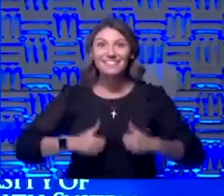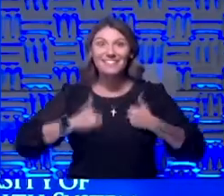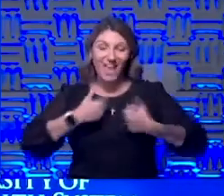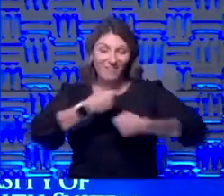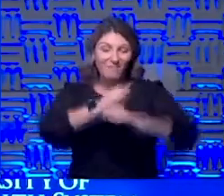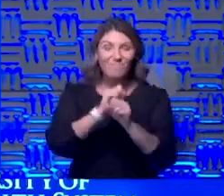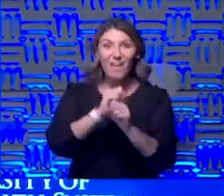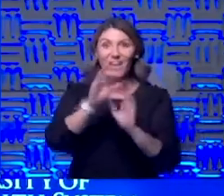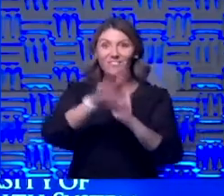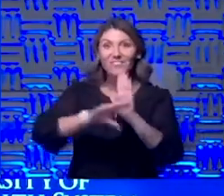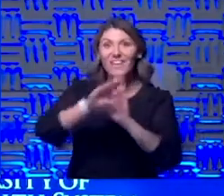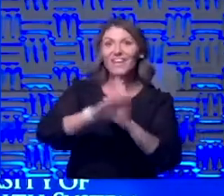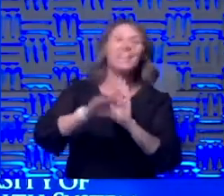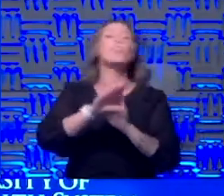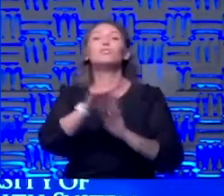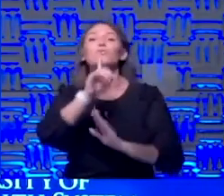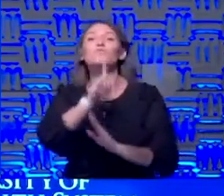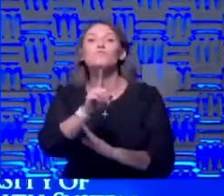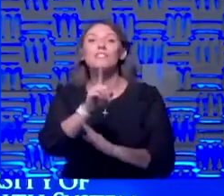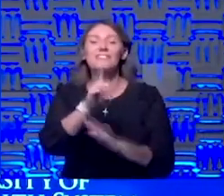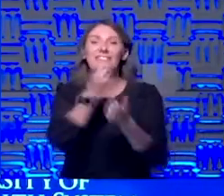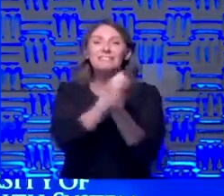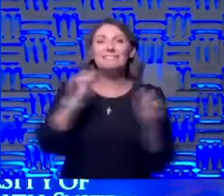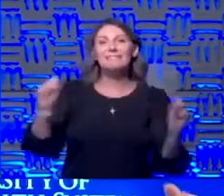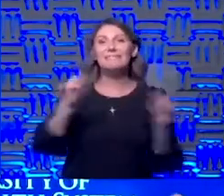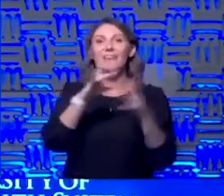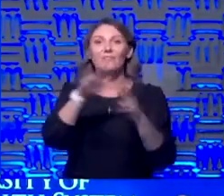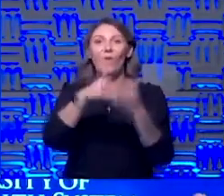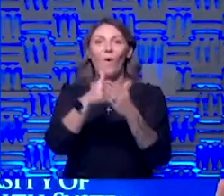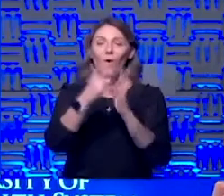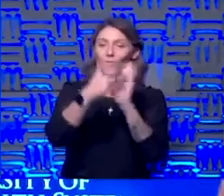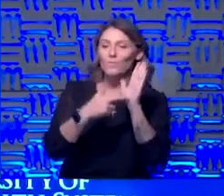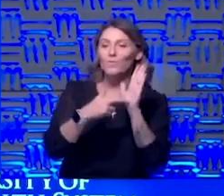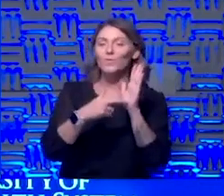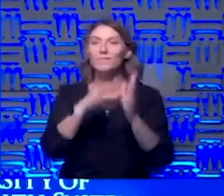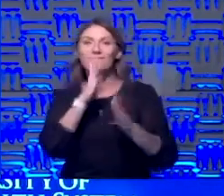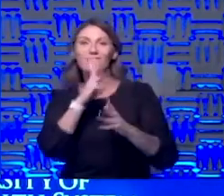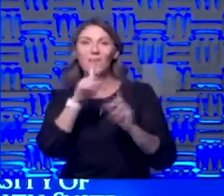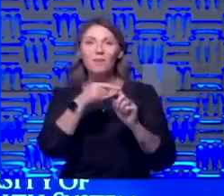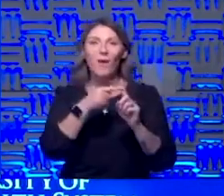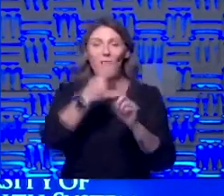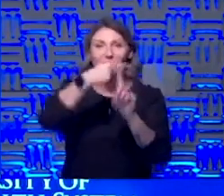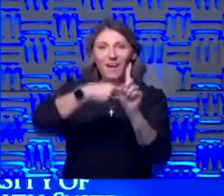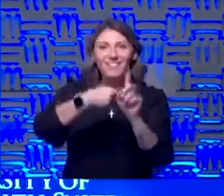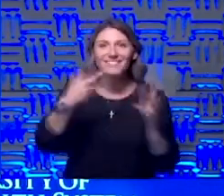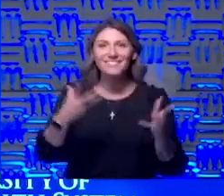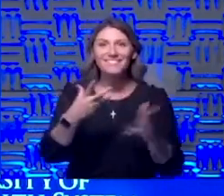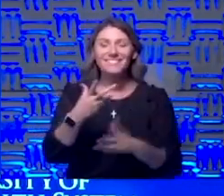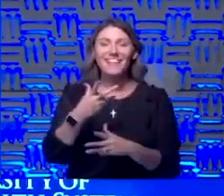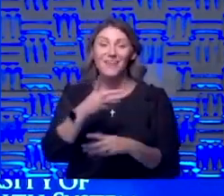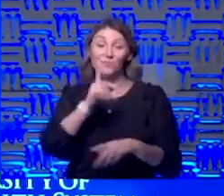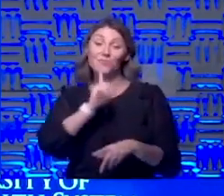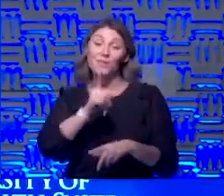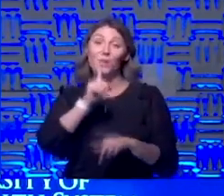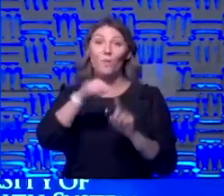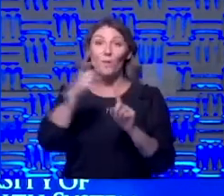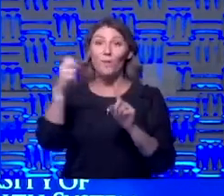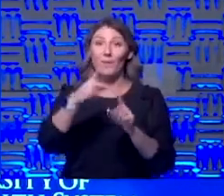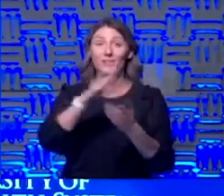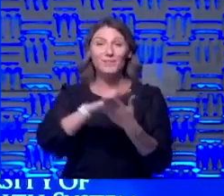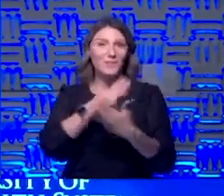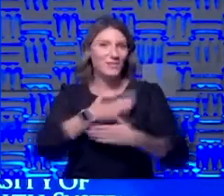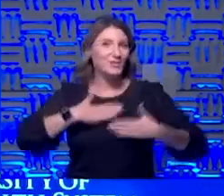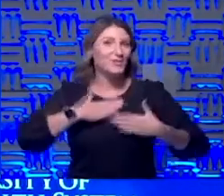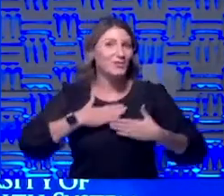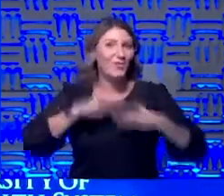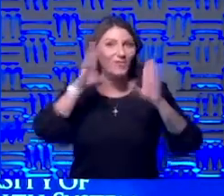this video and it's really driving home really these safety measures that we've been talking about for months now as certainly as we head back to school so enjoy